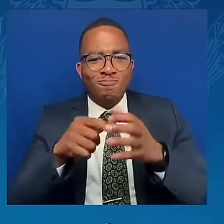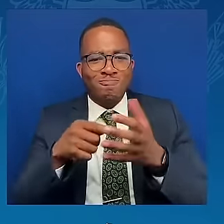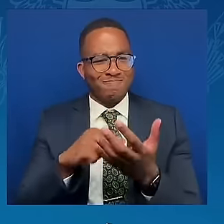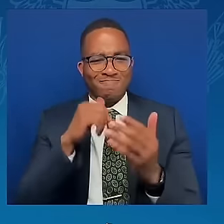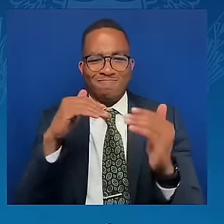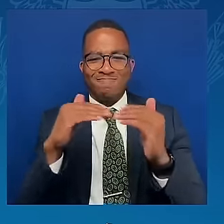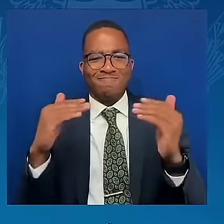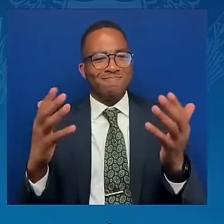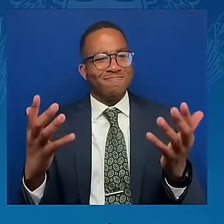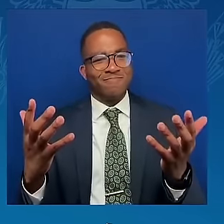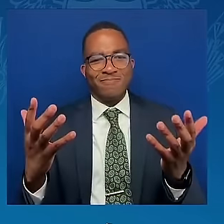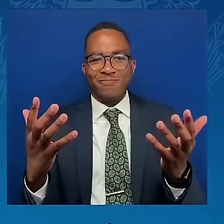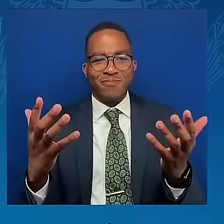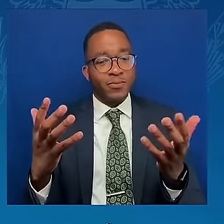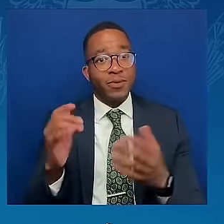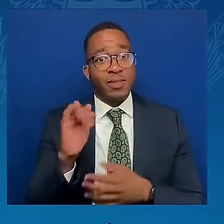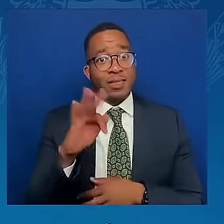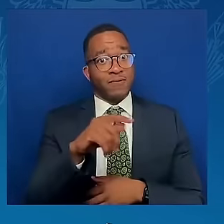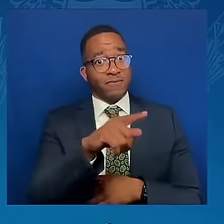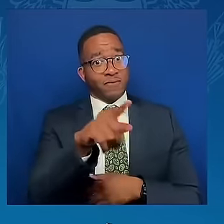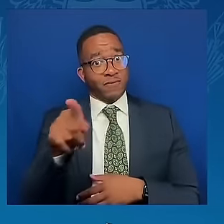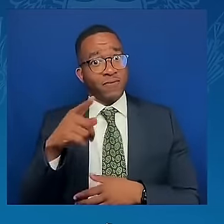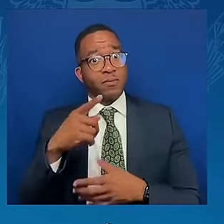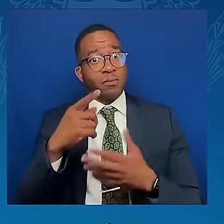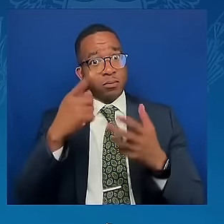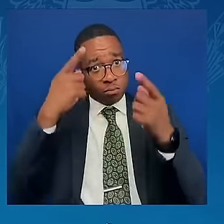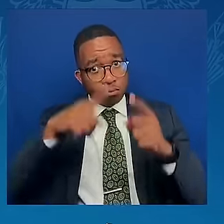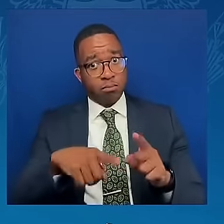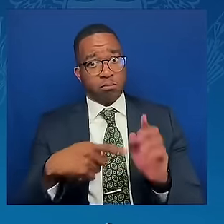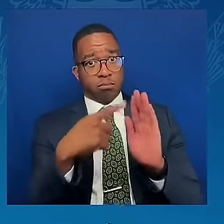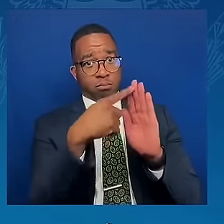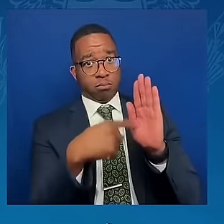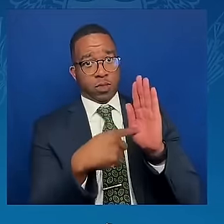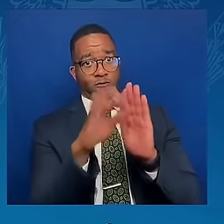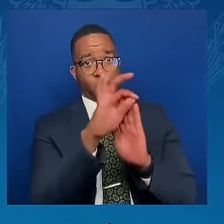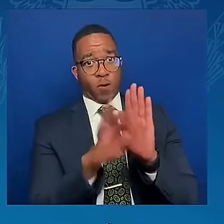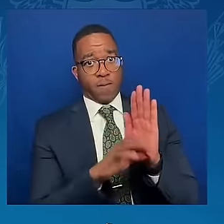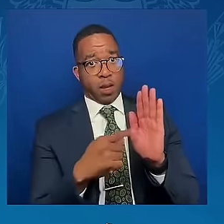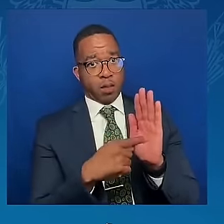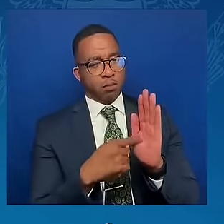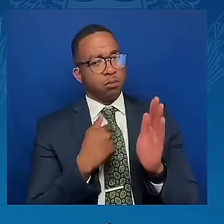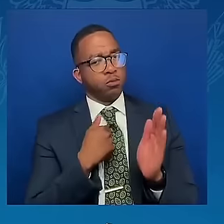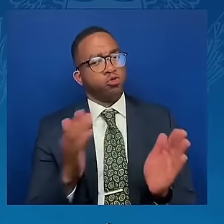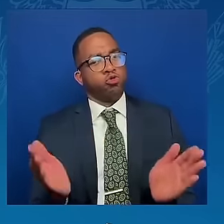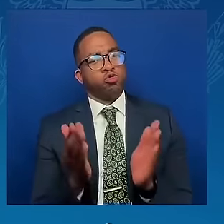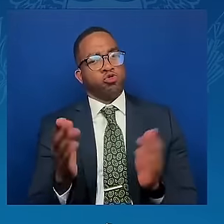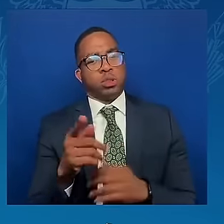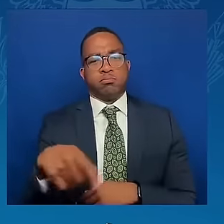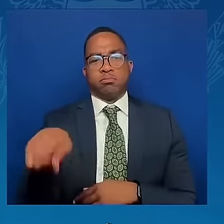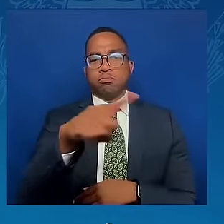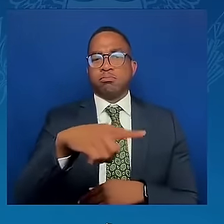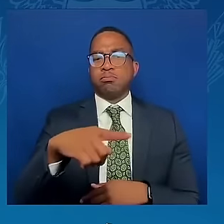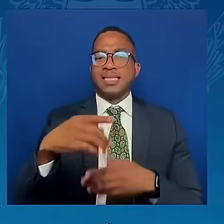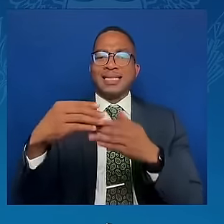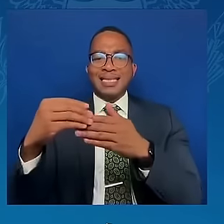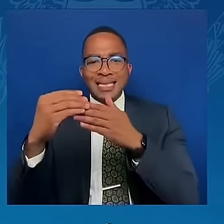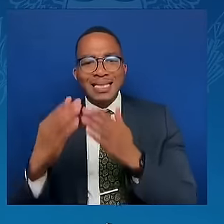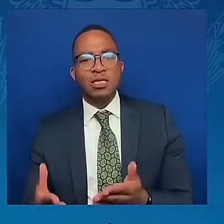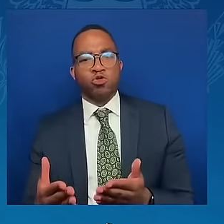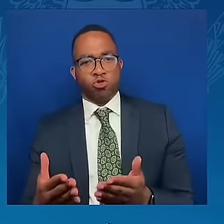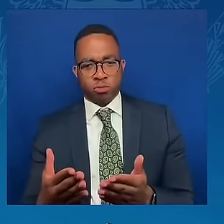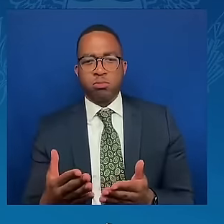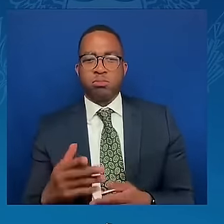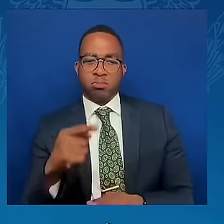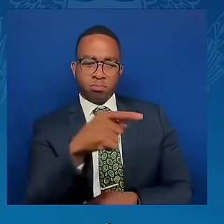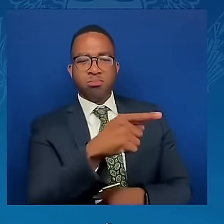encourages all the powers of the powers to think about ending the war and to propose how to